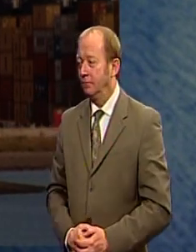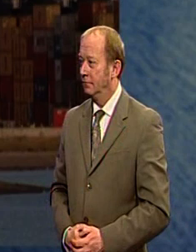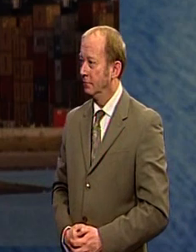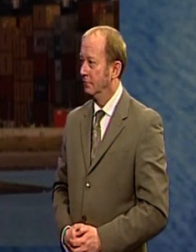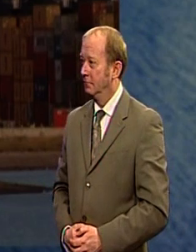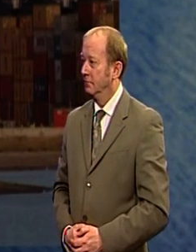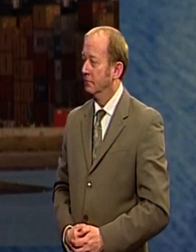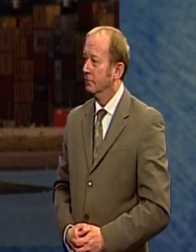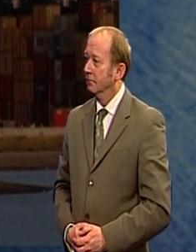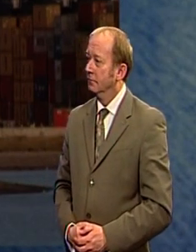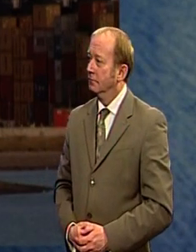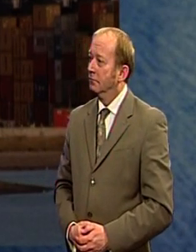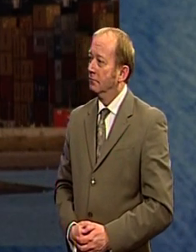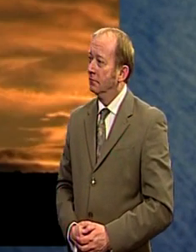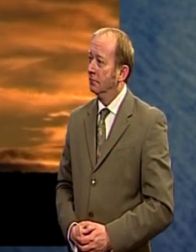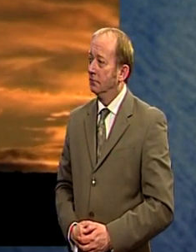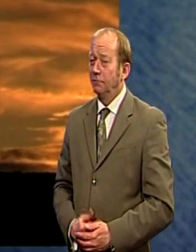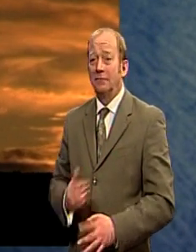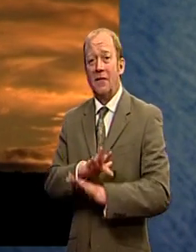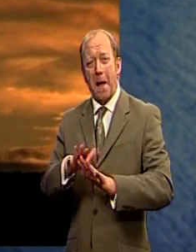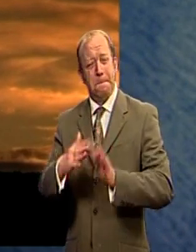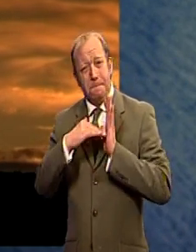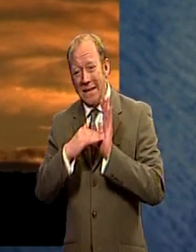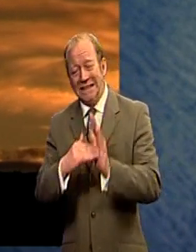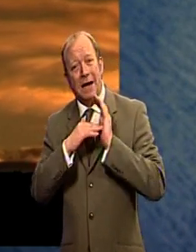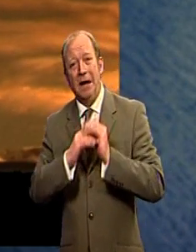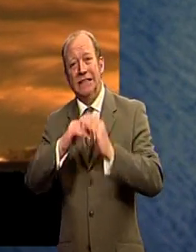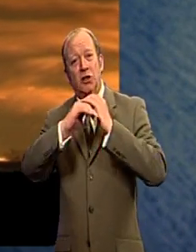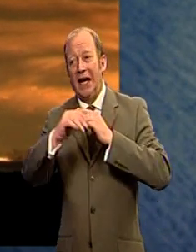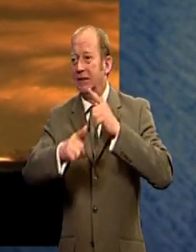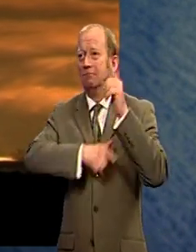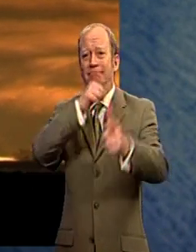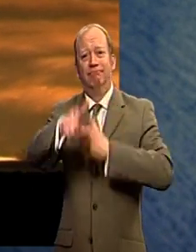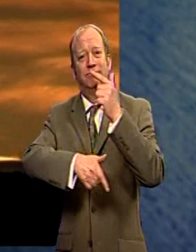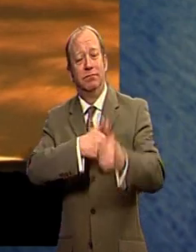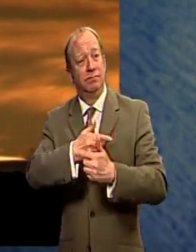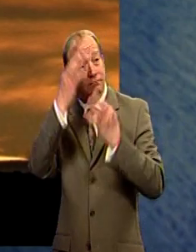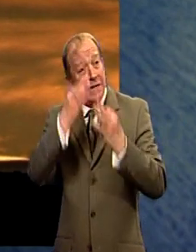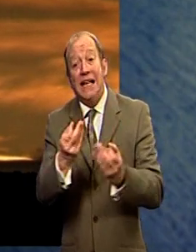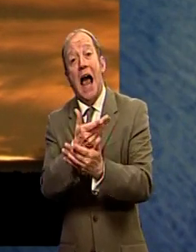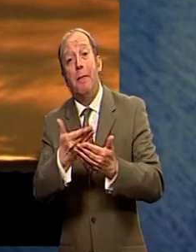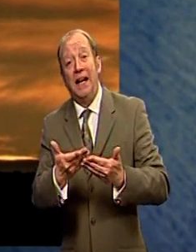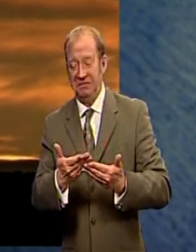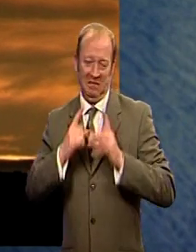There are millions and millions of containers out there traveling around the world. Nobody even knows the exact number. There are so many of them.